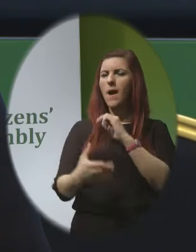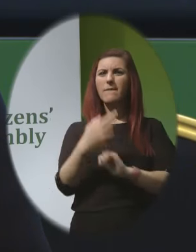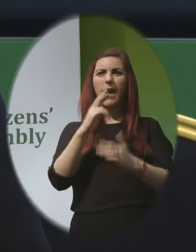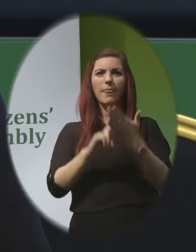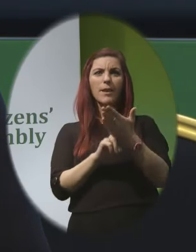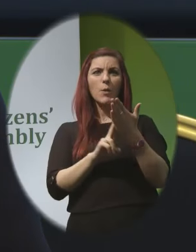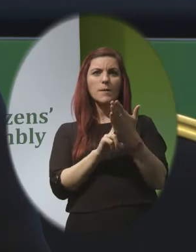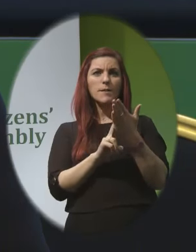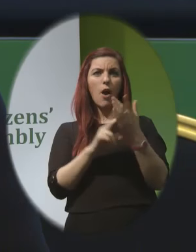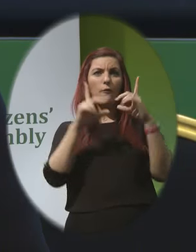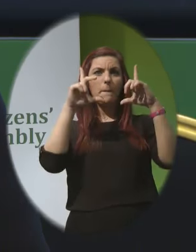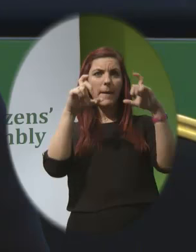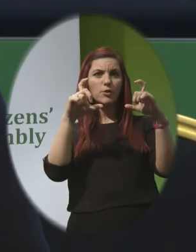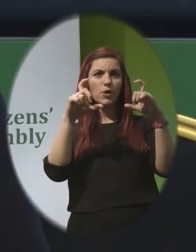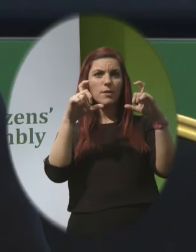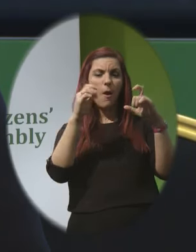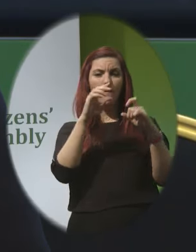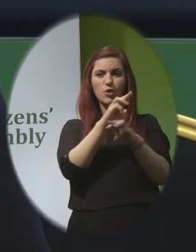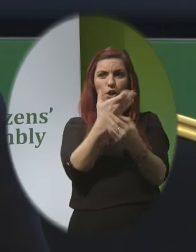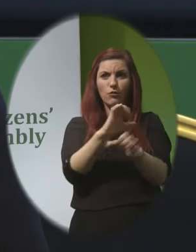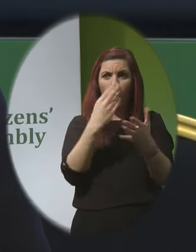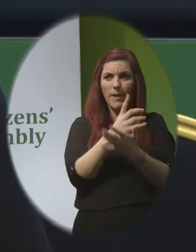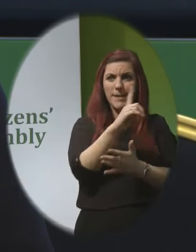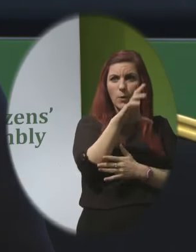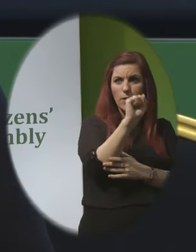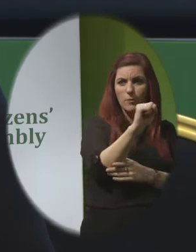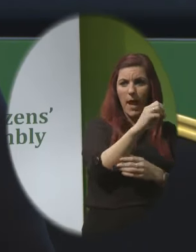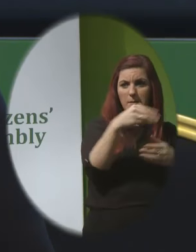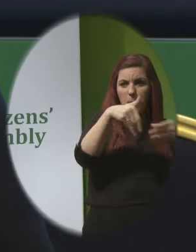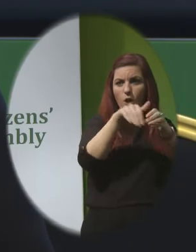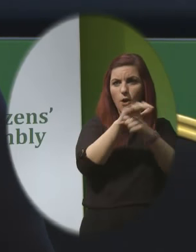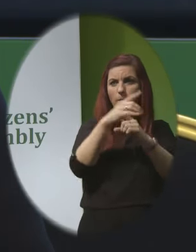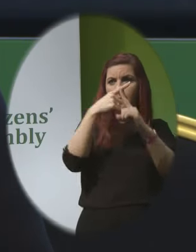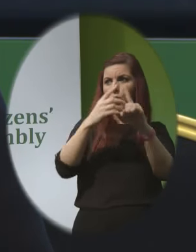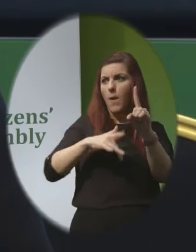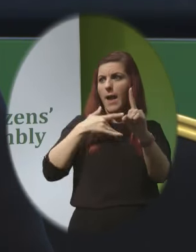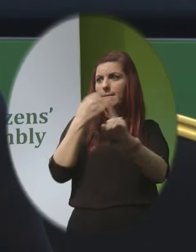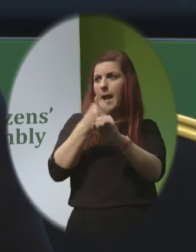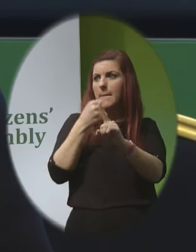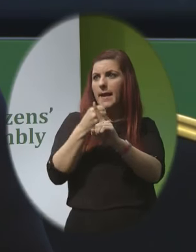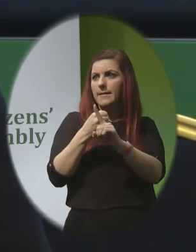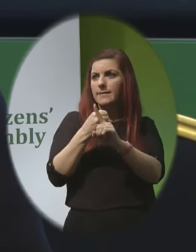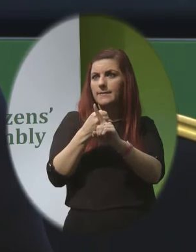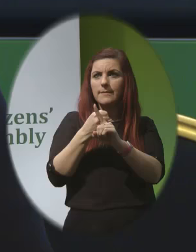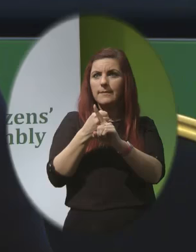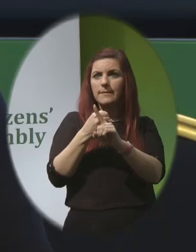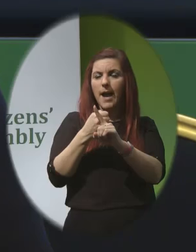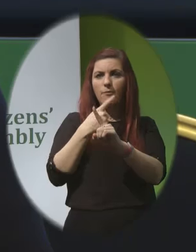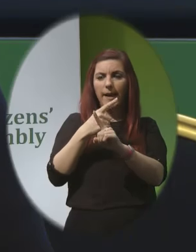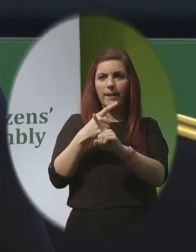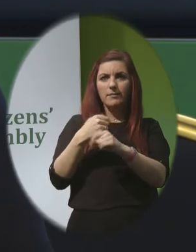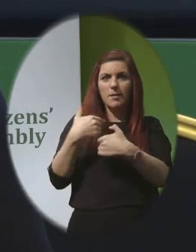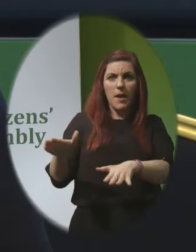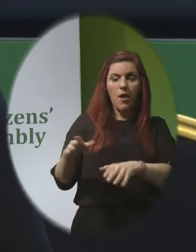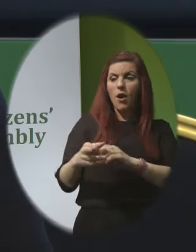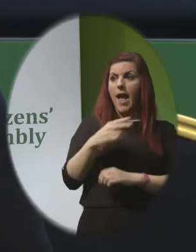children with Down syndrome In the pro-life campaign to be deeply upsetting It implies that given the choice I would have chosen to abort him That because of